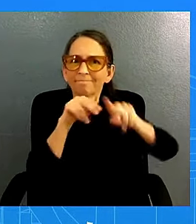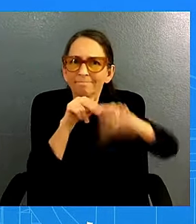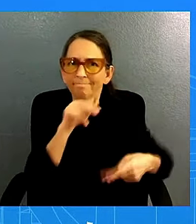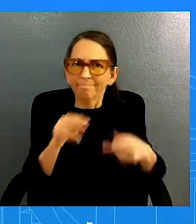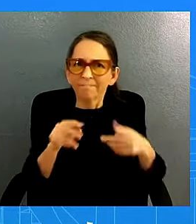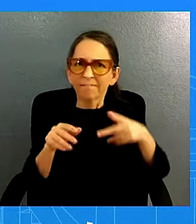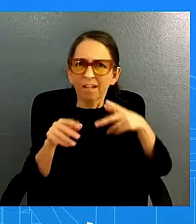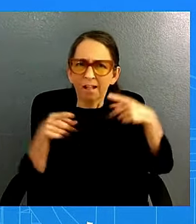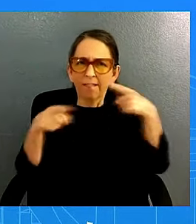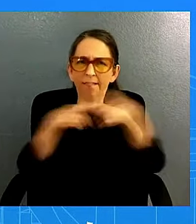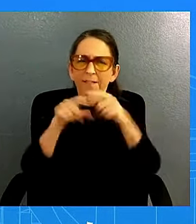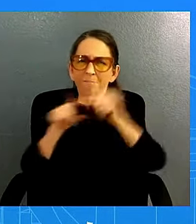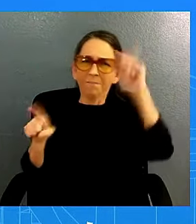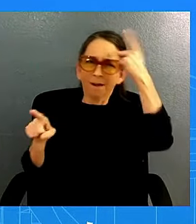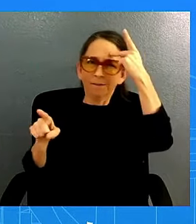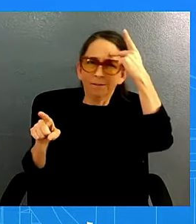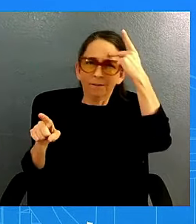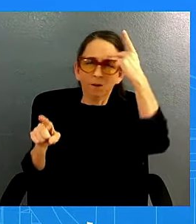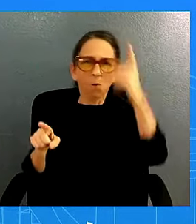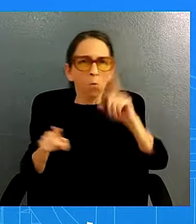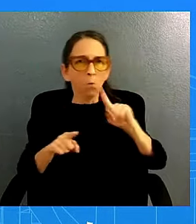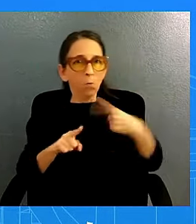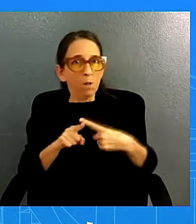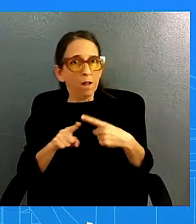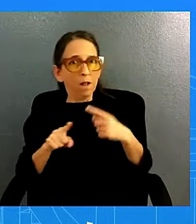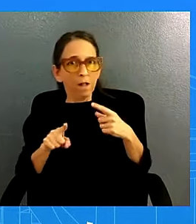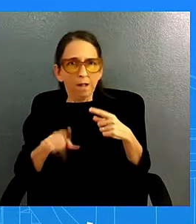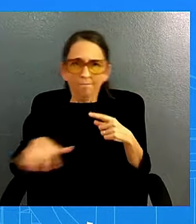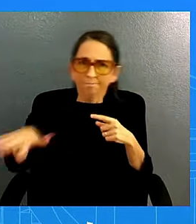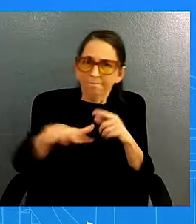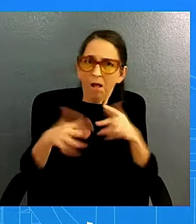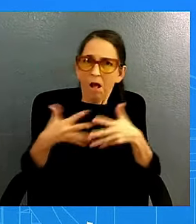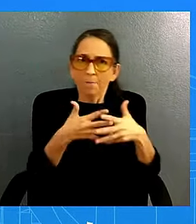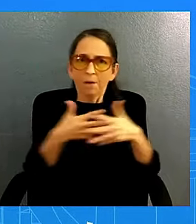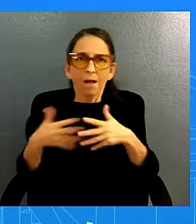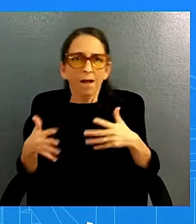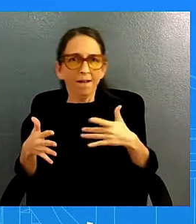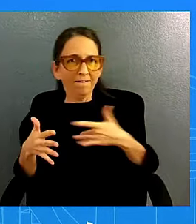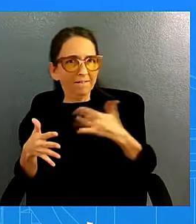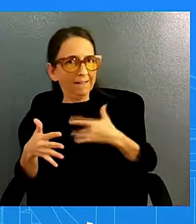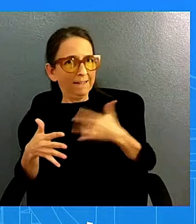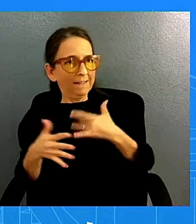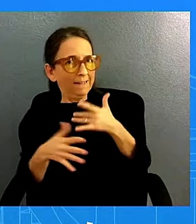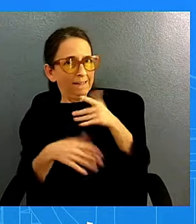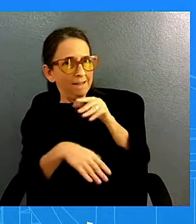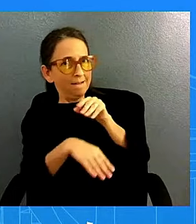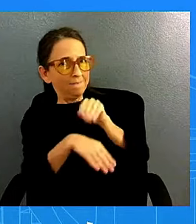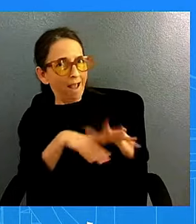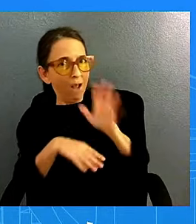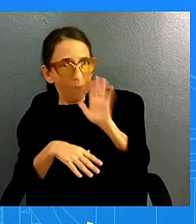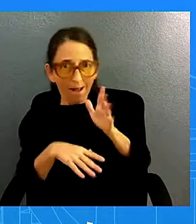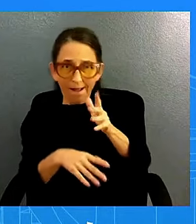economic improvements that come with this rate cut would it happen before the election well let me start with the political